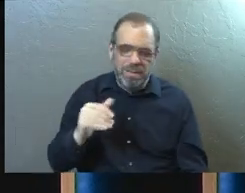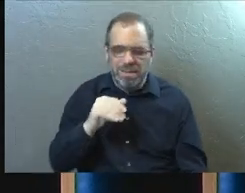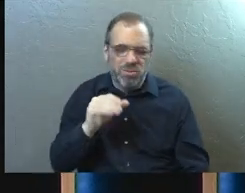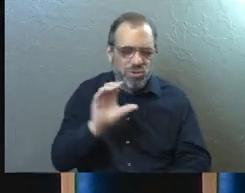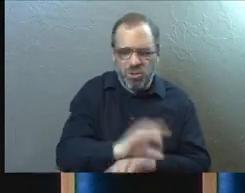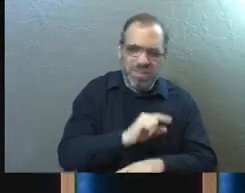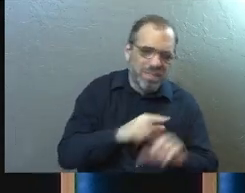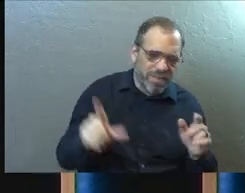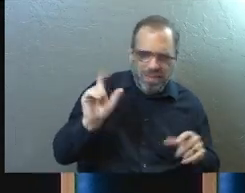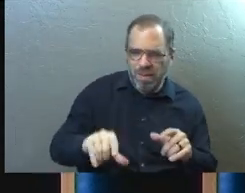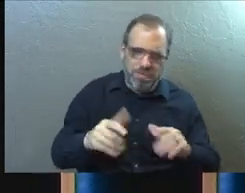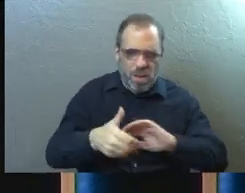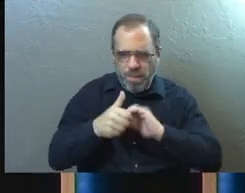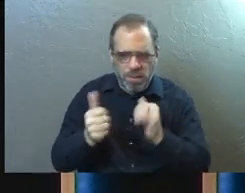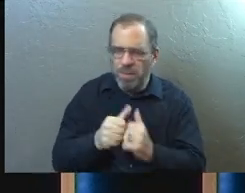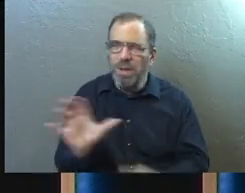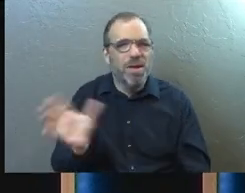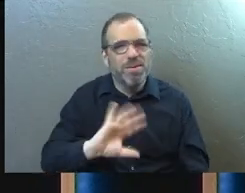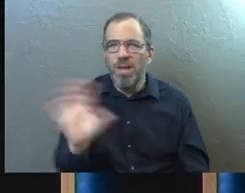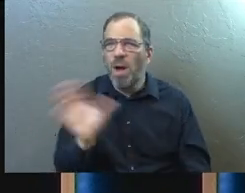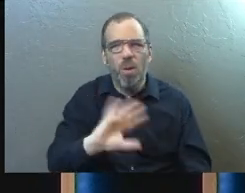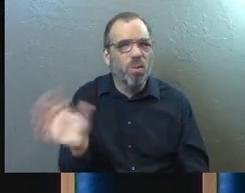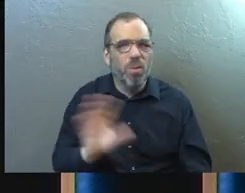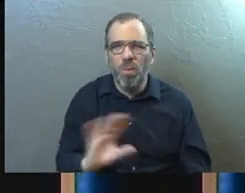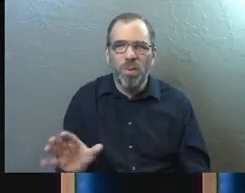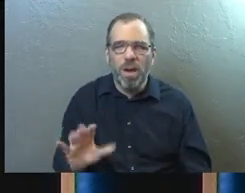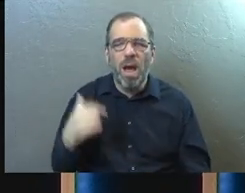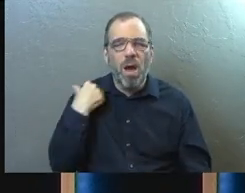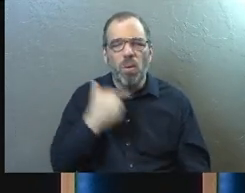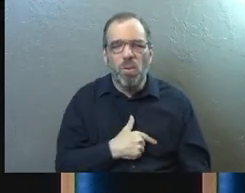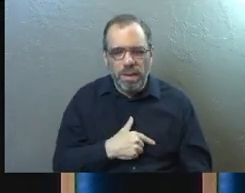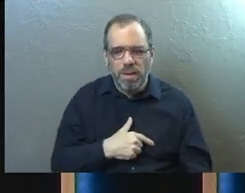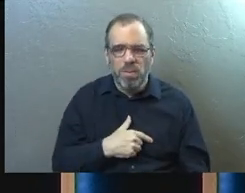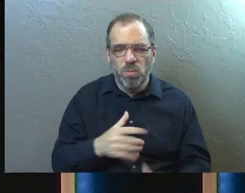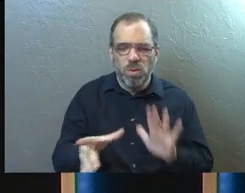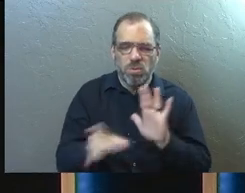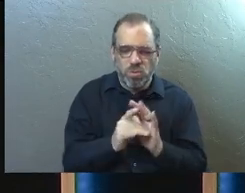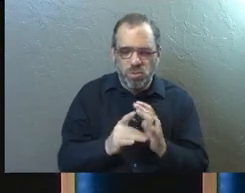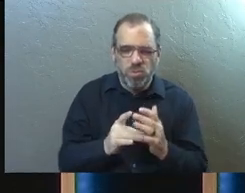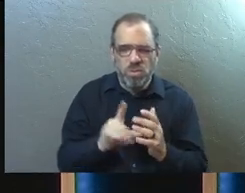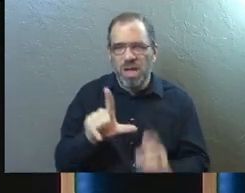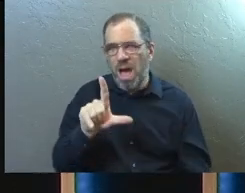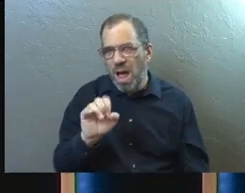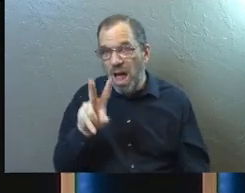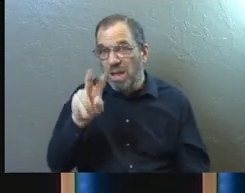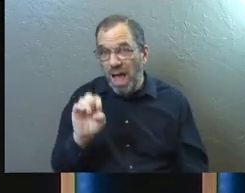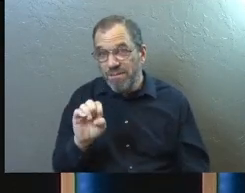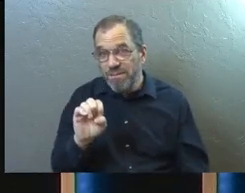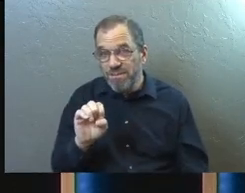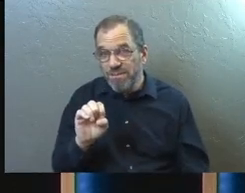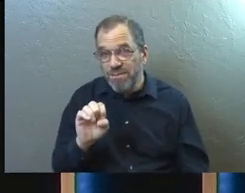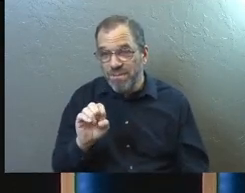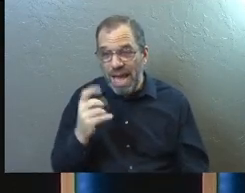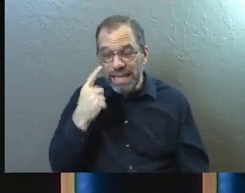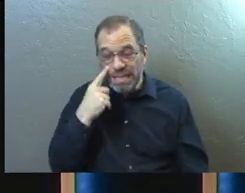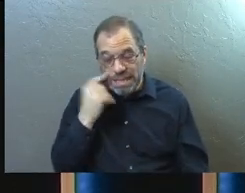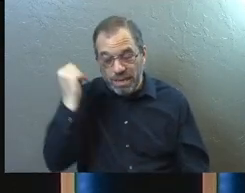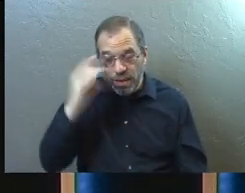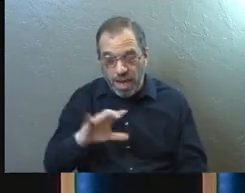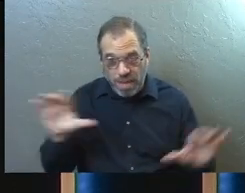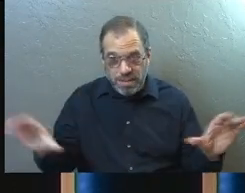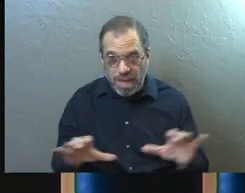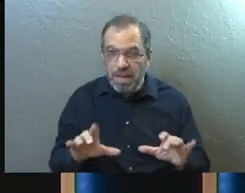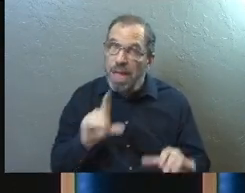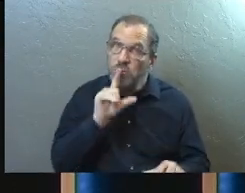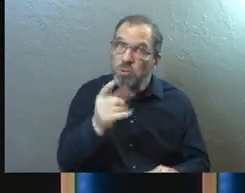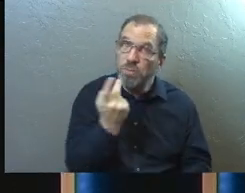church like this, so I don't think we're going to partner with them. No. Like, we're going to choose love. And watch how God used that moment. I want that to be